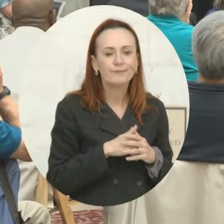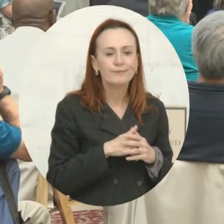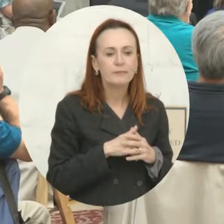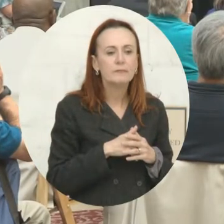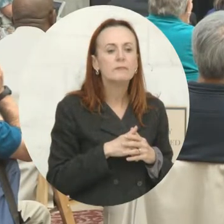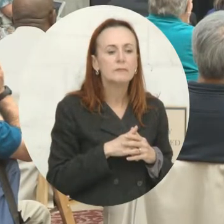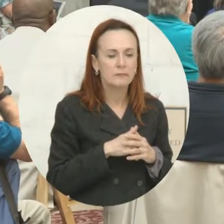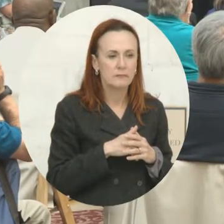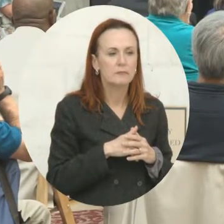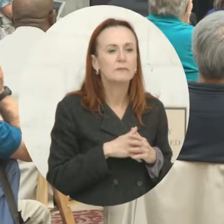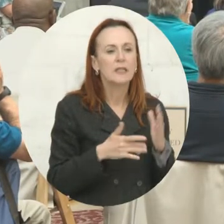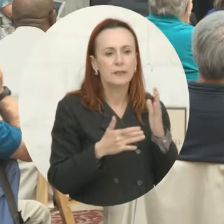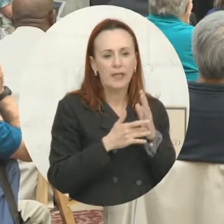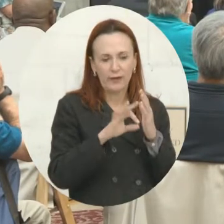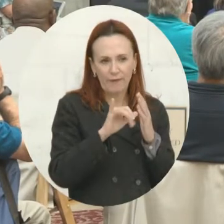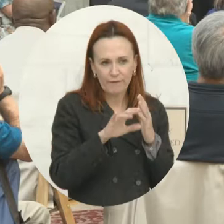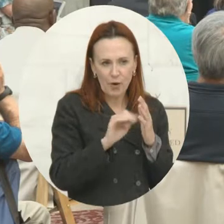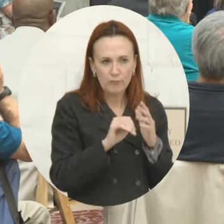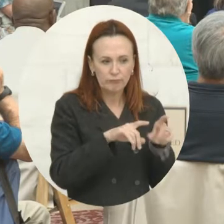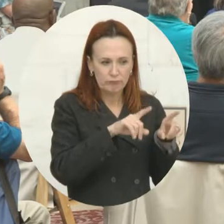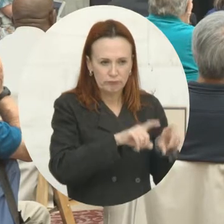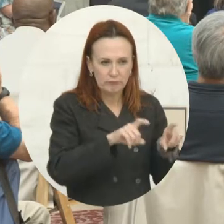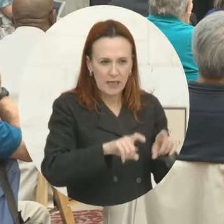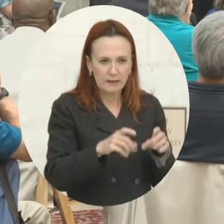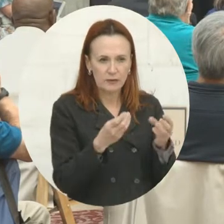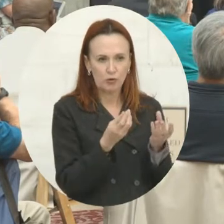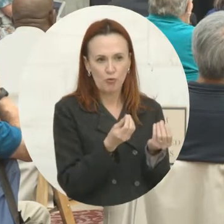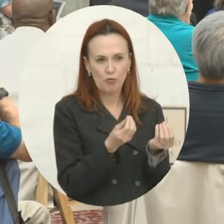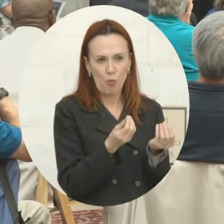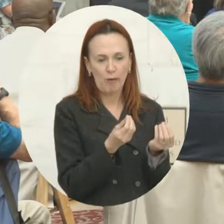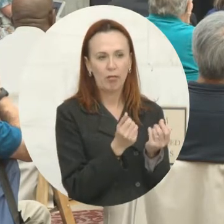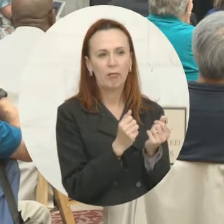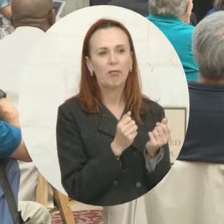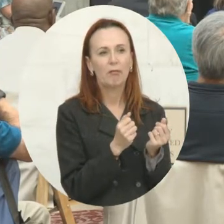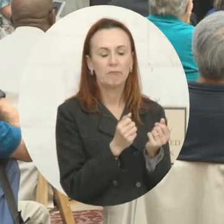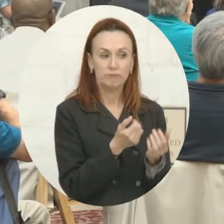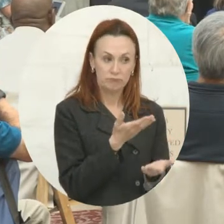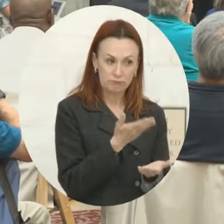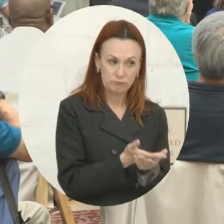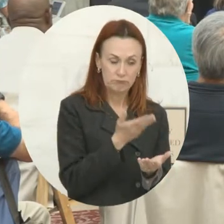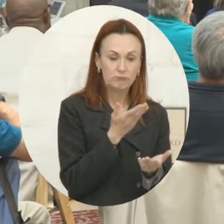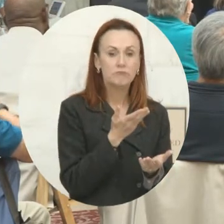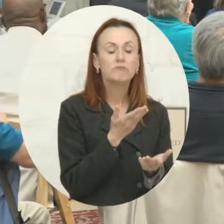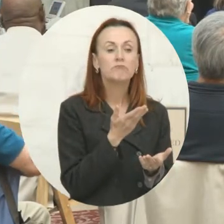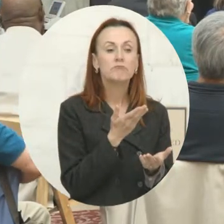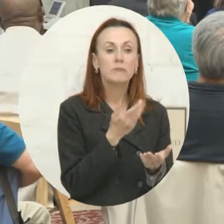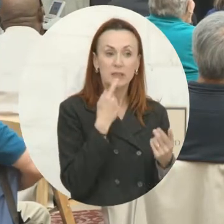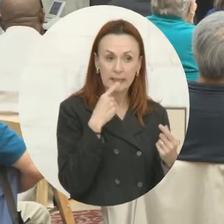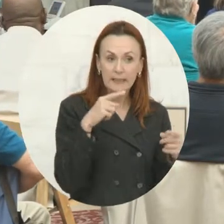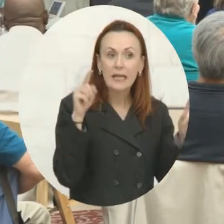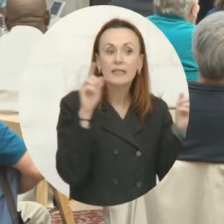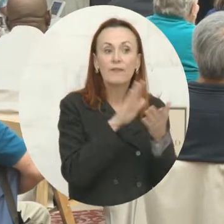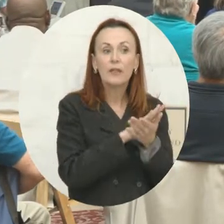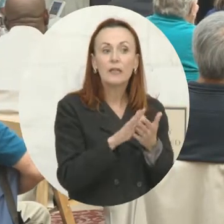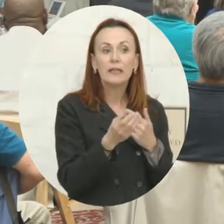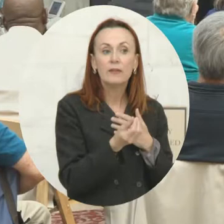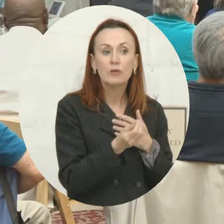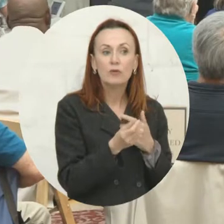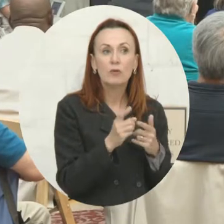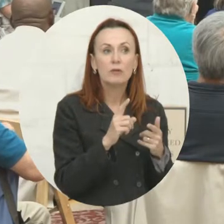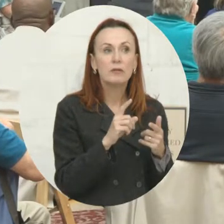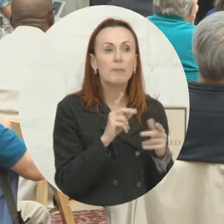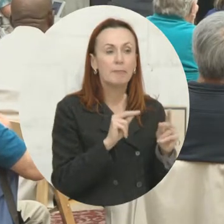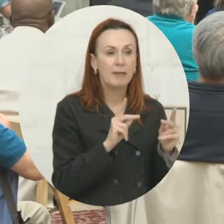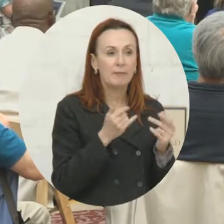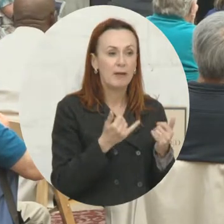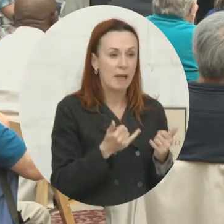called Tetra Tech to test the soil to verify that it had successfully cleaned the soil so people could now move in